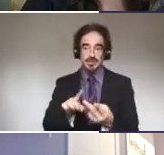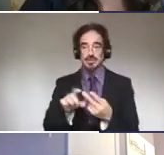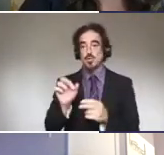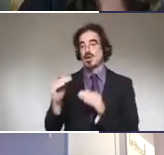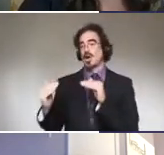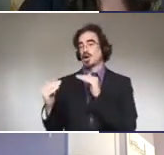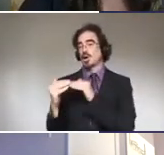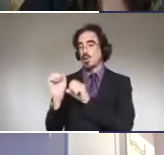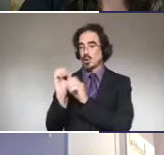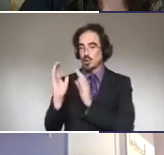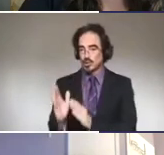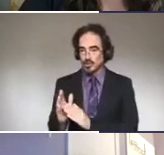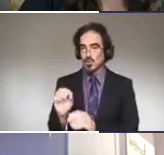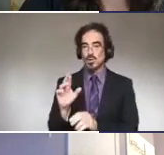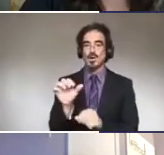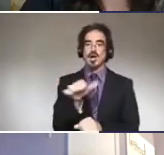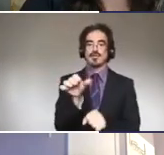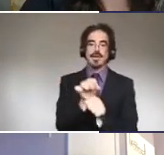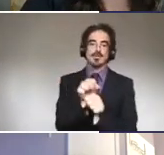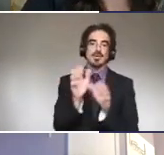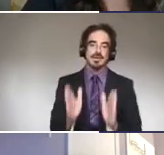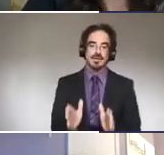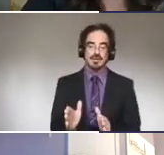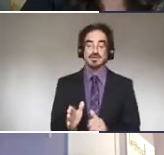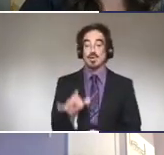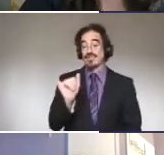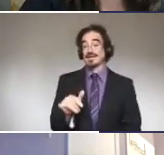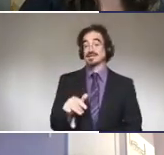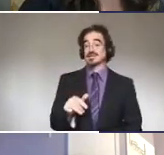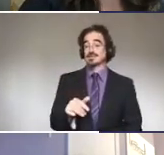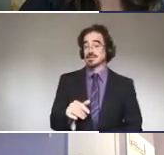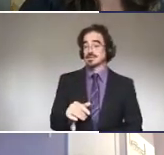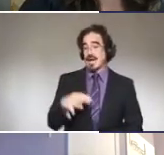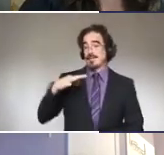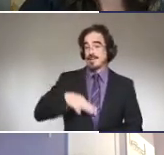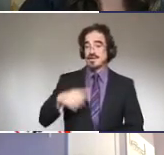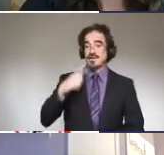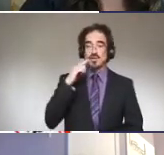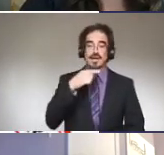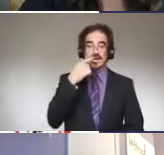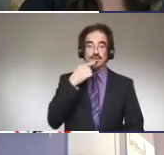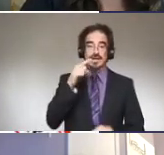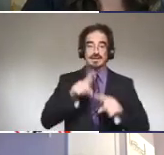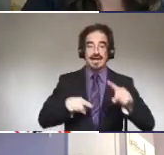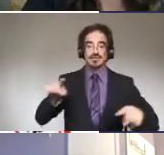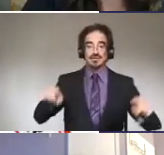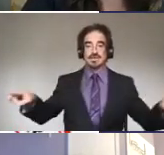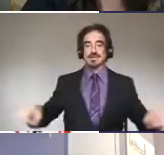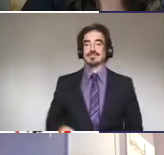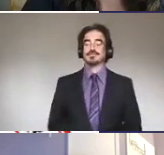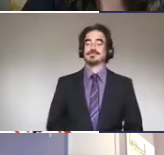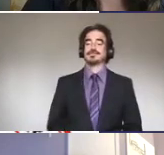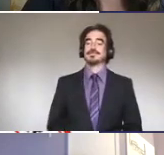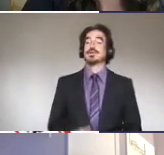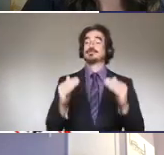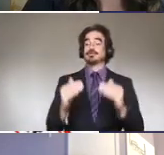employee. So there is a benefit to hearing diversity. Um, and I do want to give a thank you